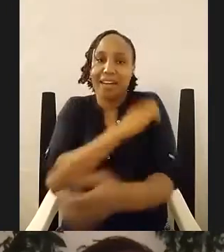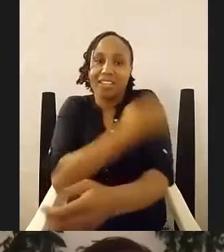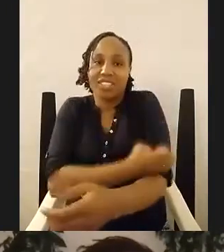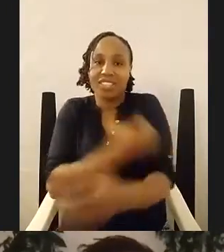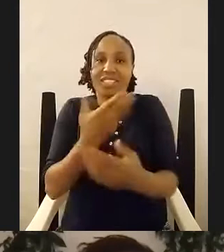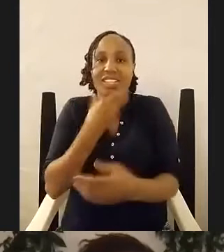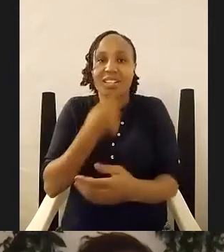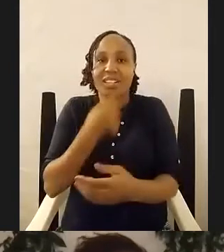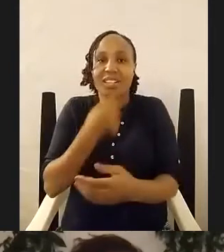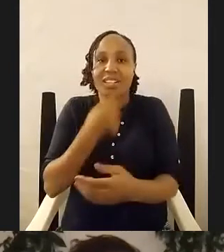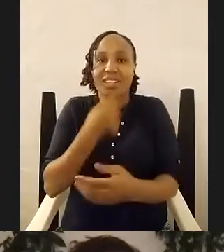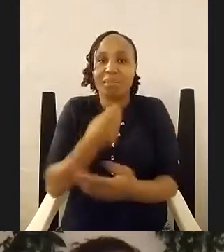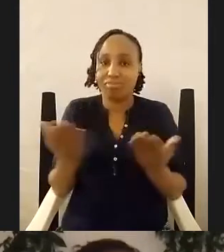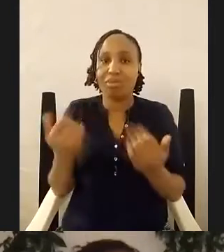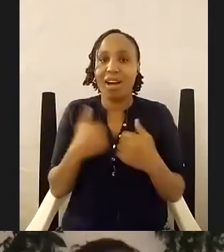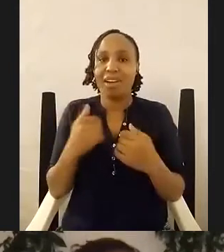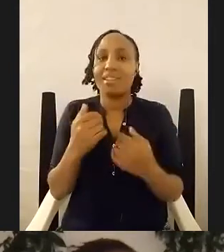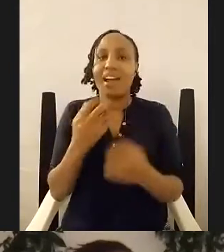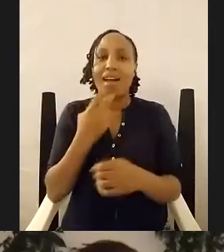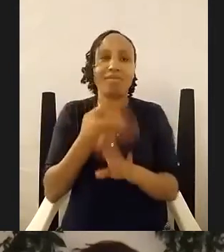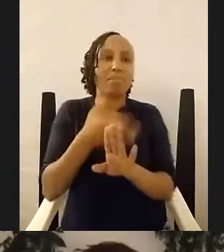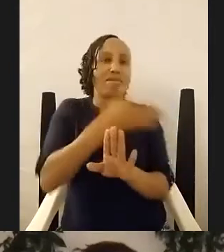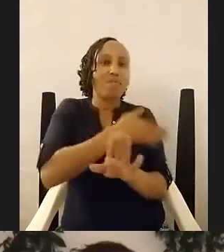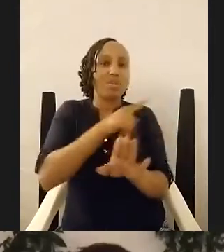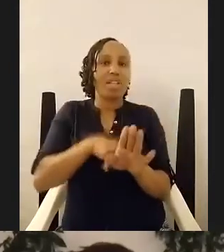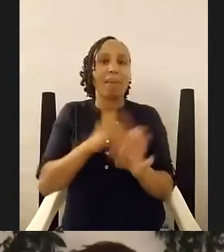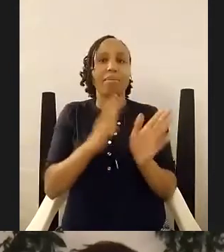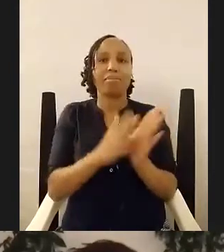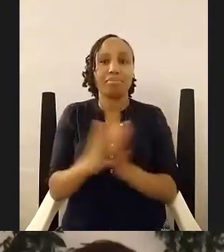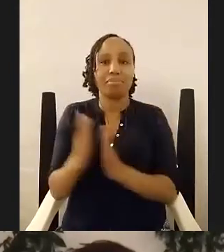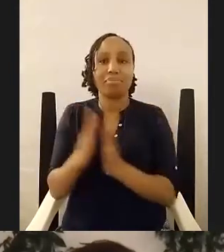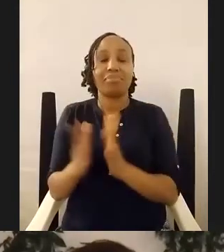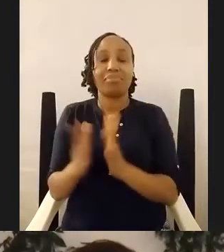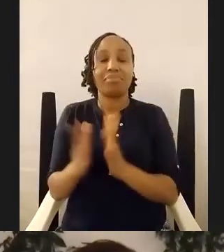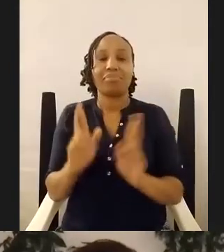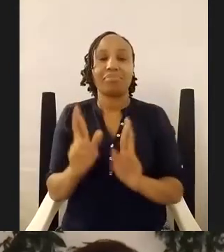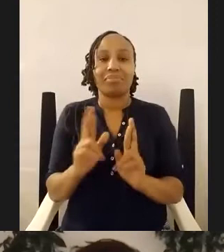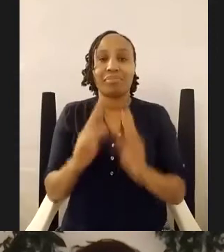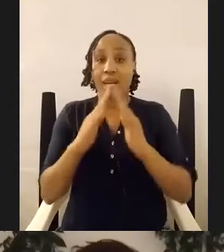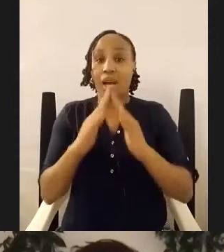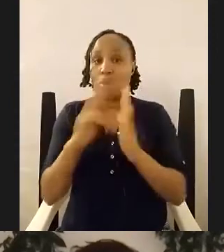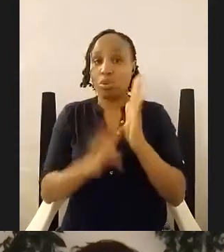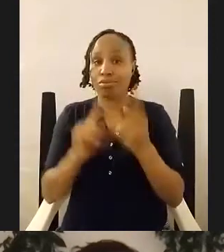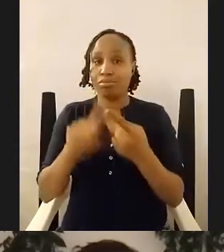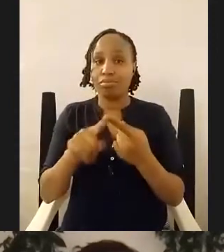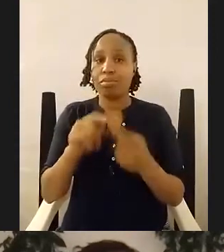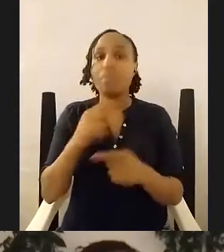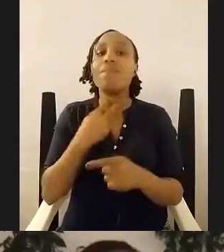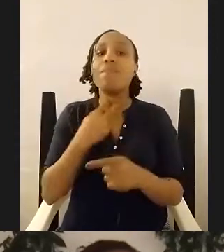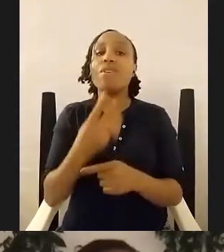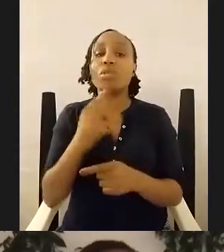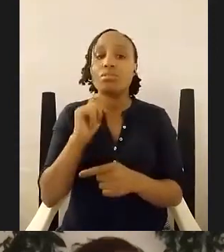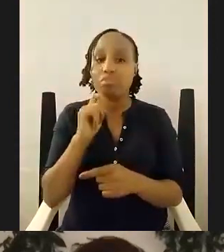as we were prepping to start so some quick house rules please keep your microphones muted throughout the entire event um